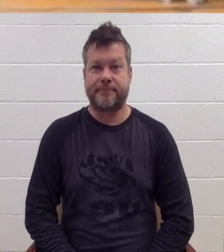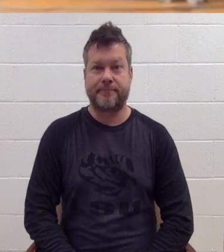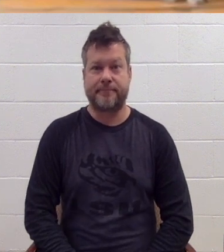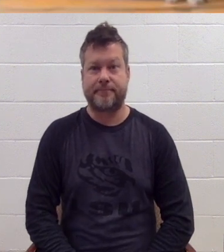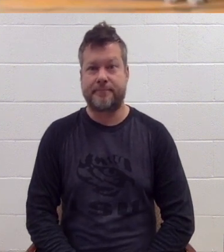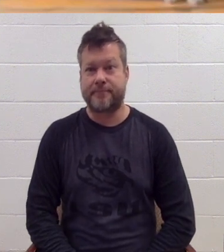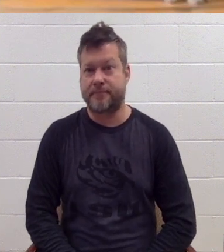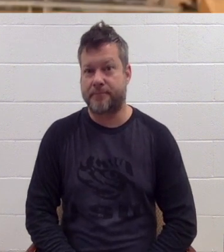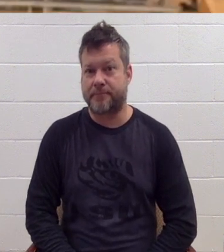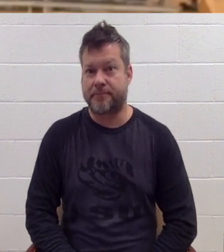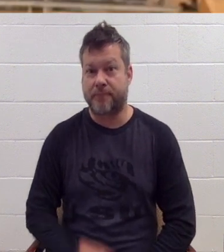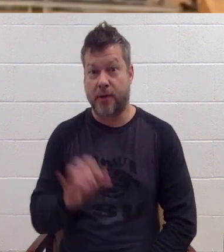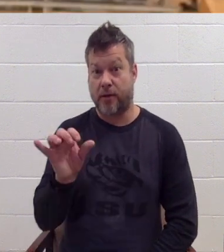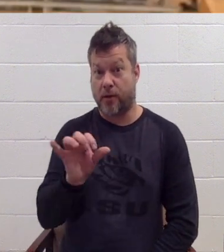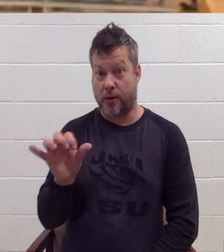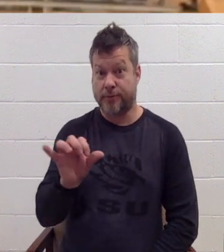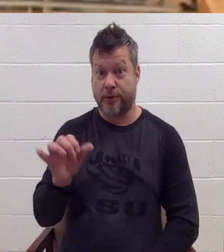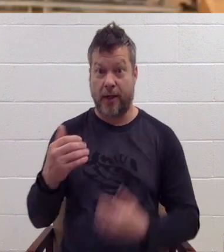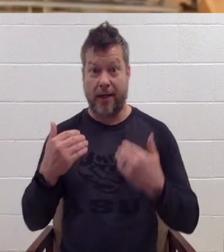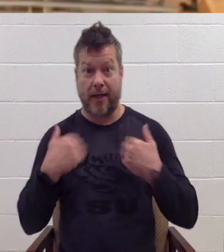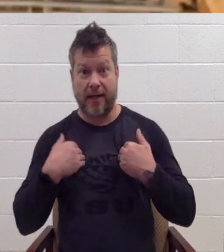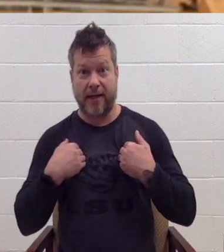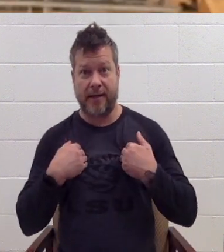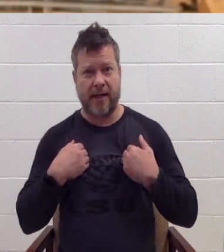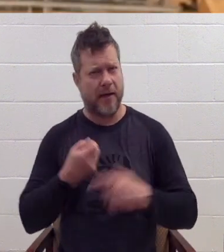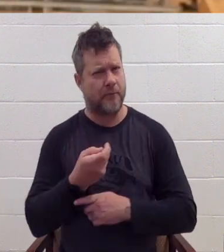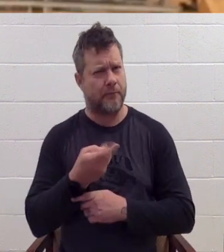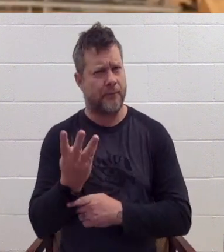We also had several solos that performed.